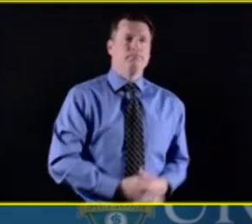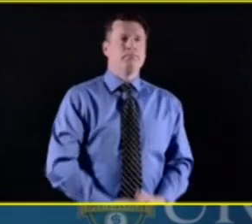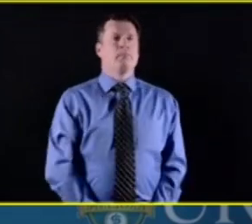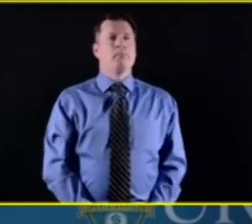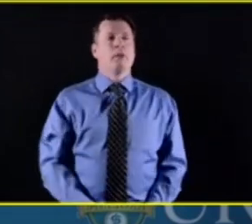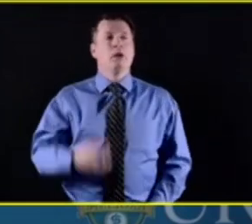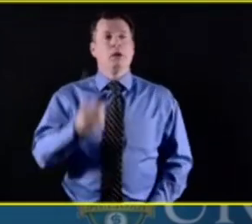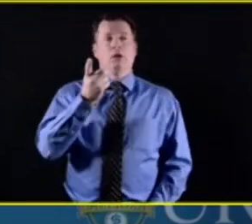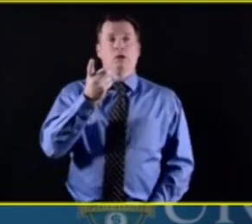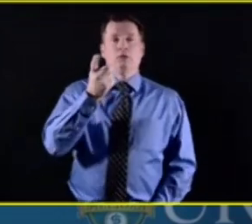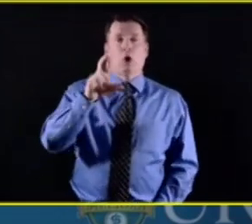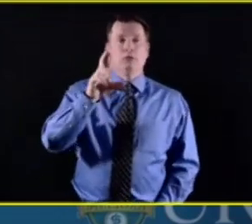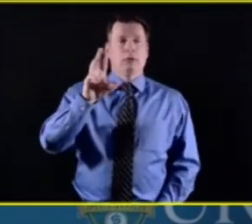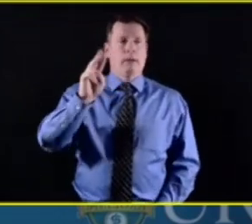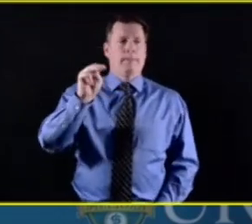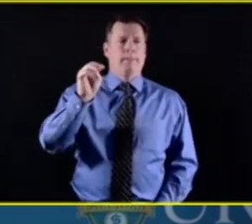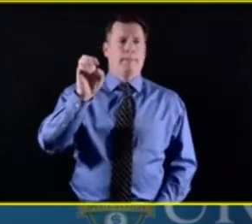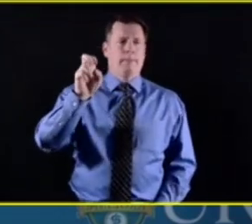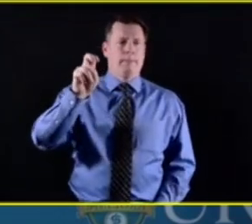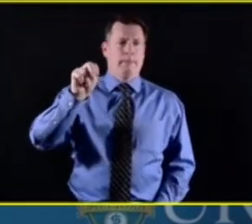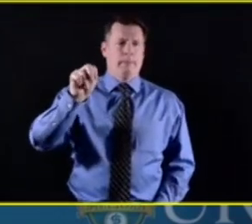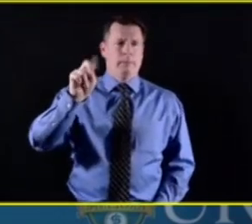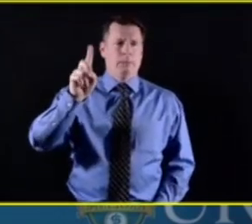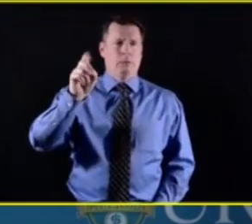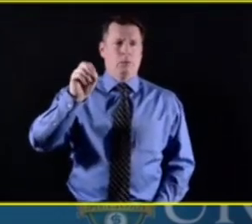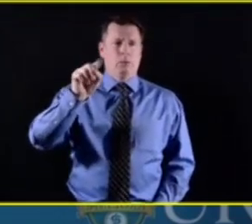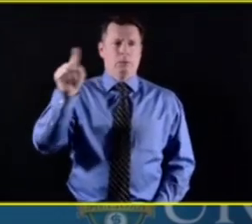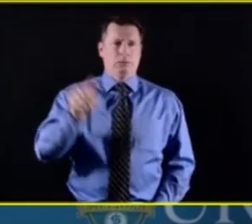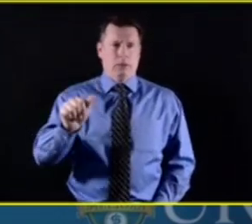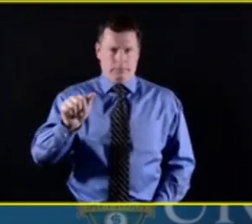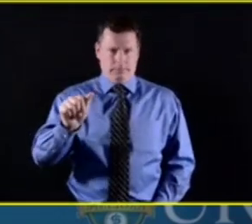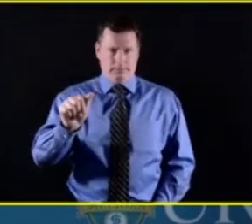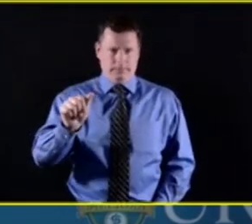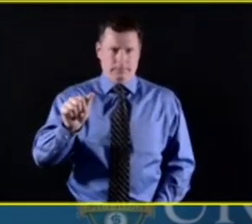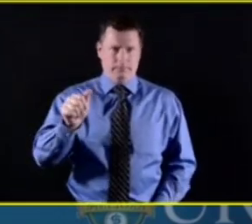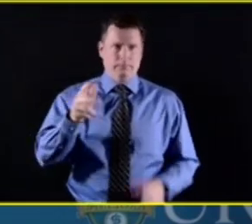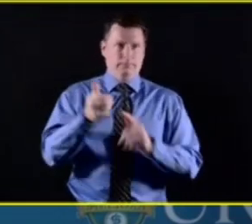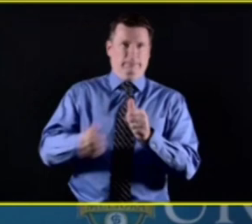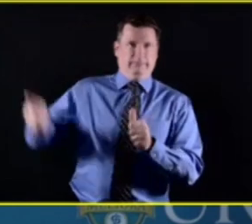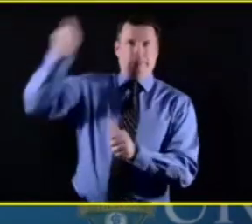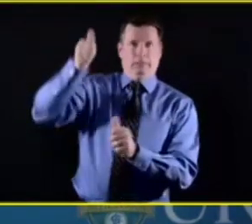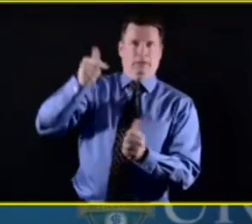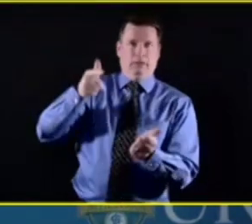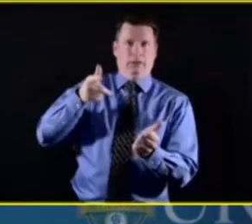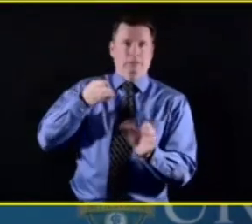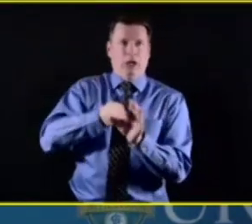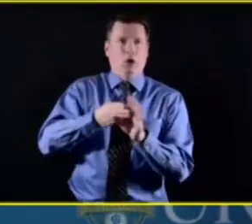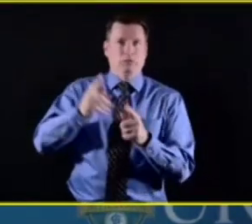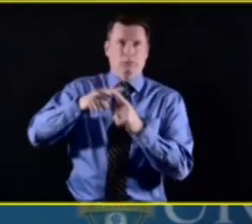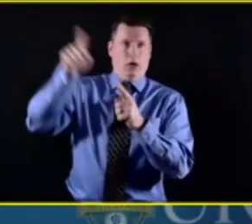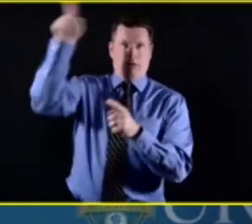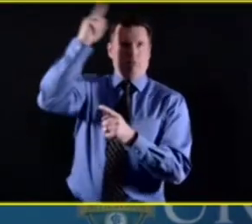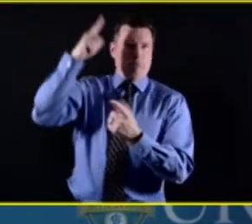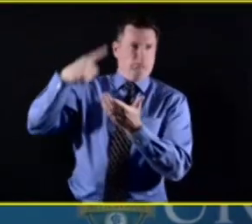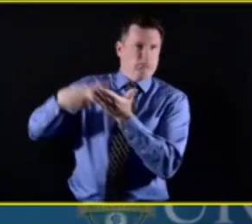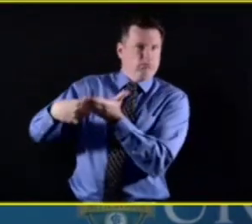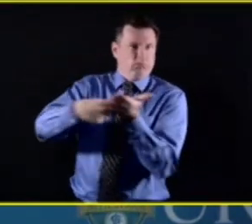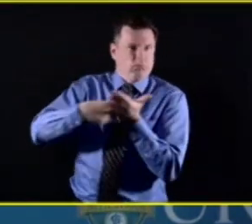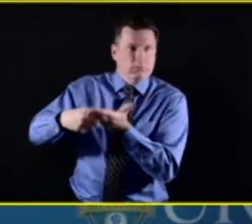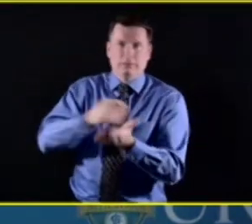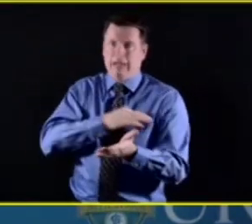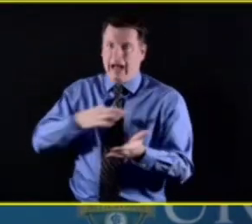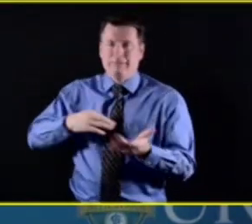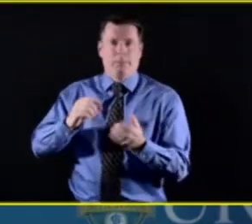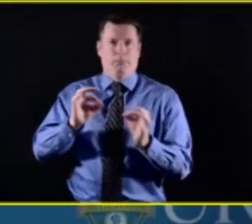conversation. Dr. you. Thanks, Patty. Next we have Rebecca back from the VRRC General A.